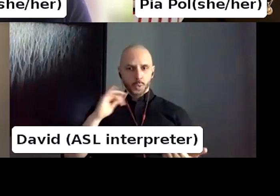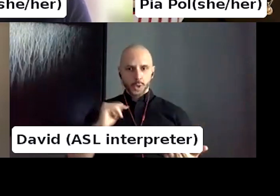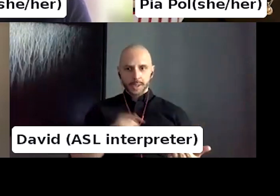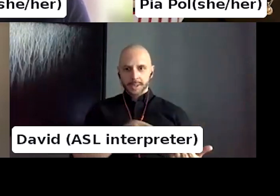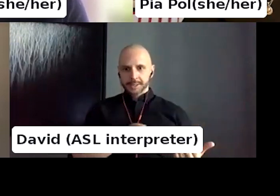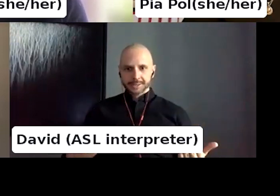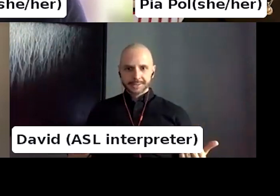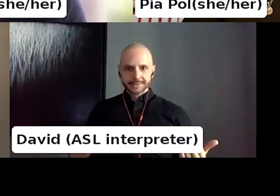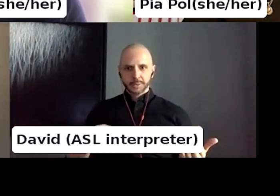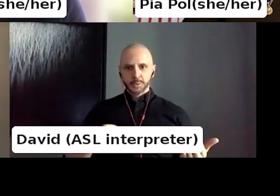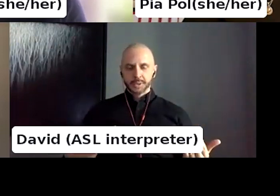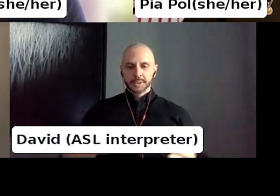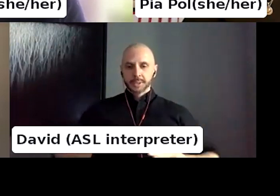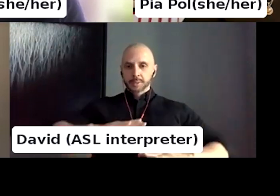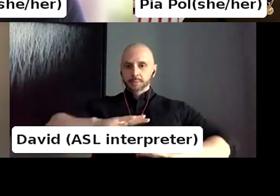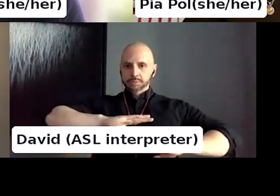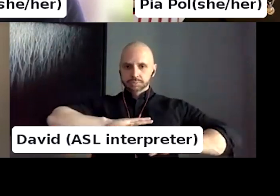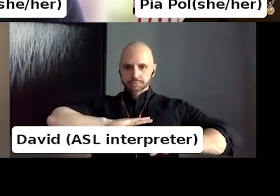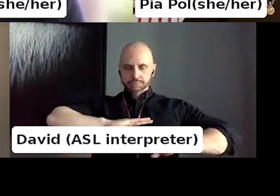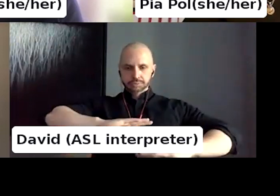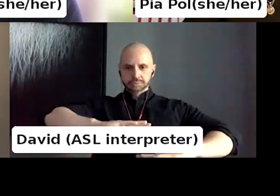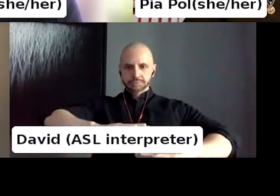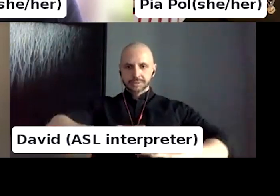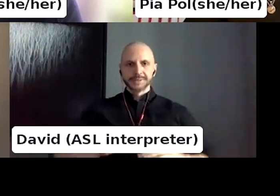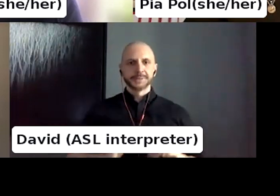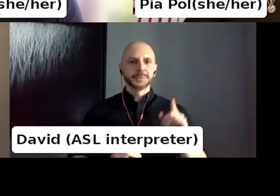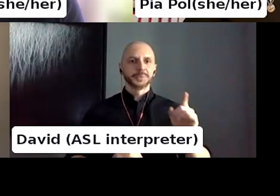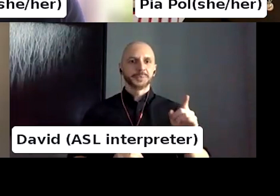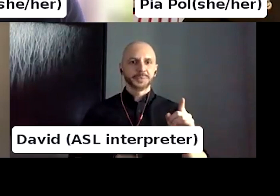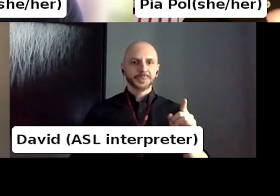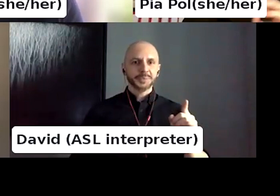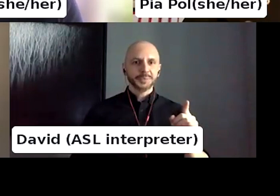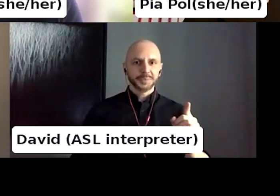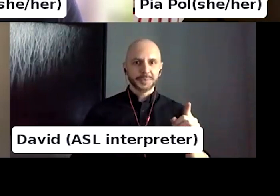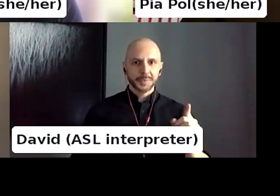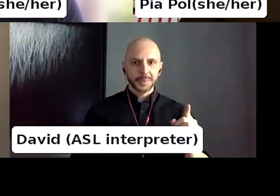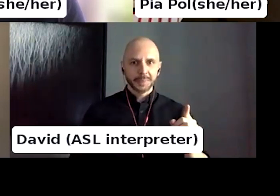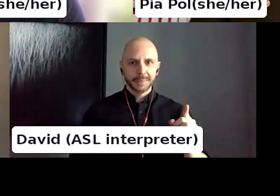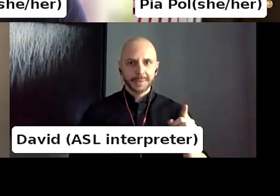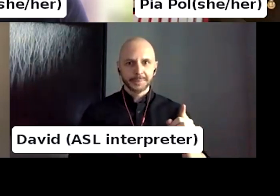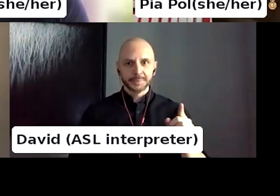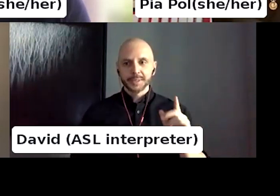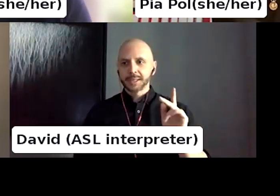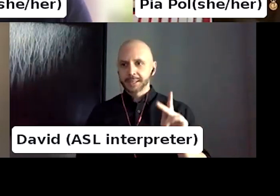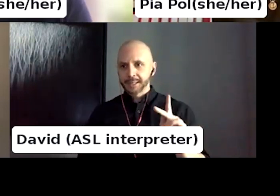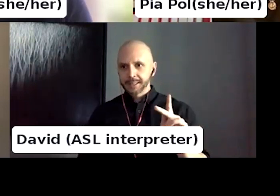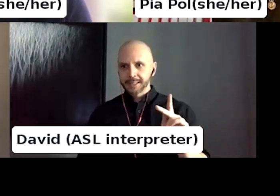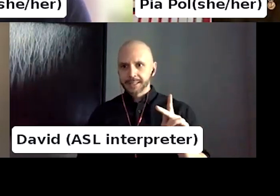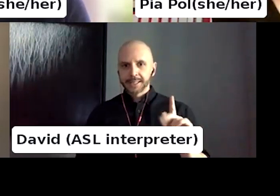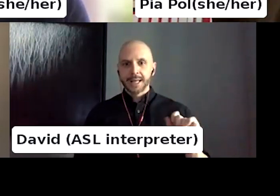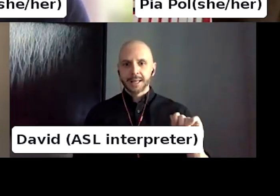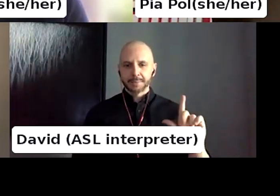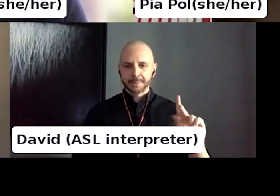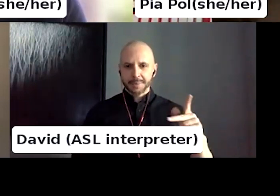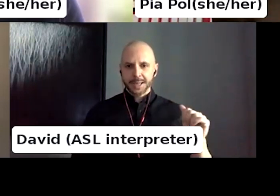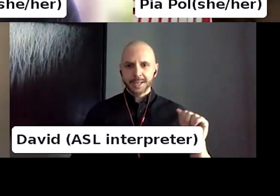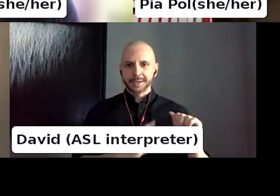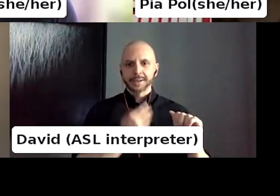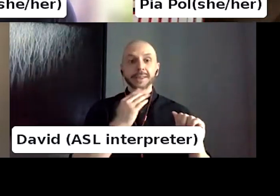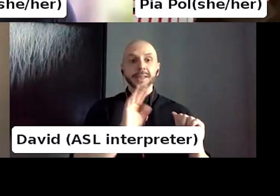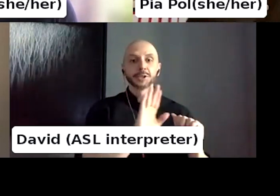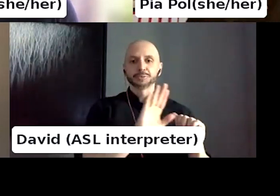That's great. Thank you guys. I'm sure we could keep on going forever. Cause there's so many interesting things to talk about and there's some really great questions